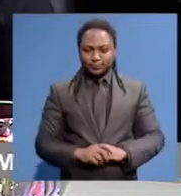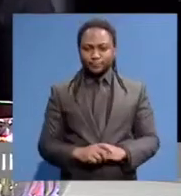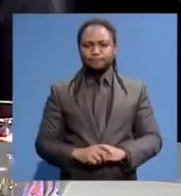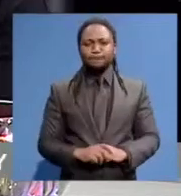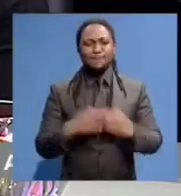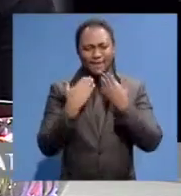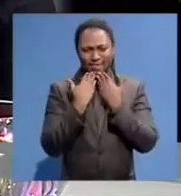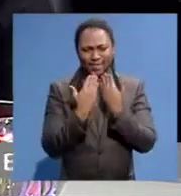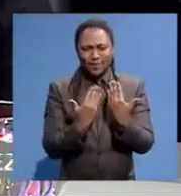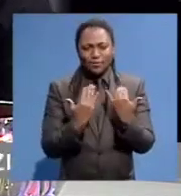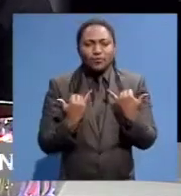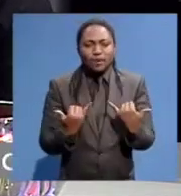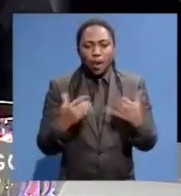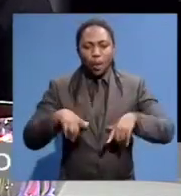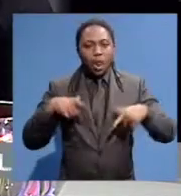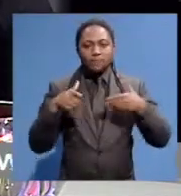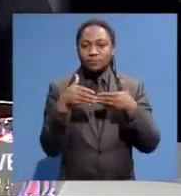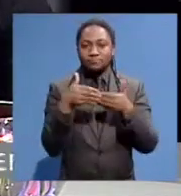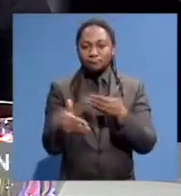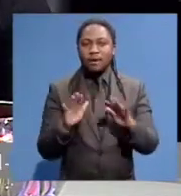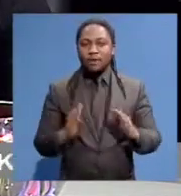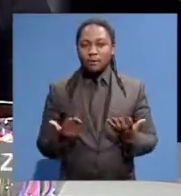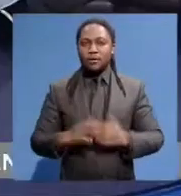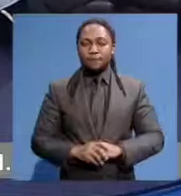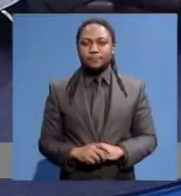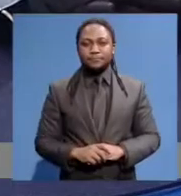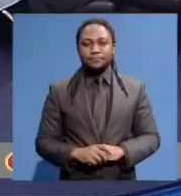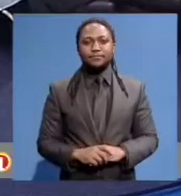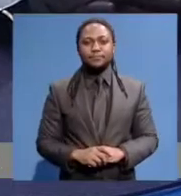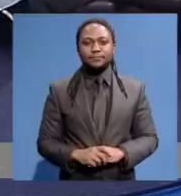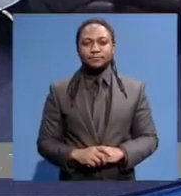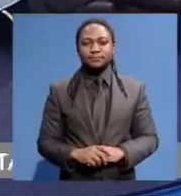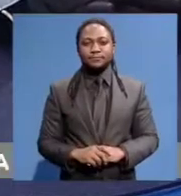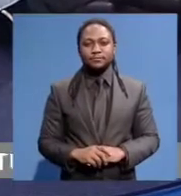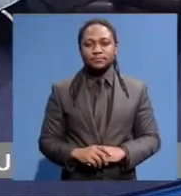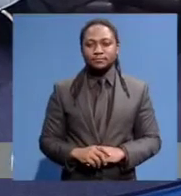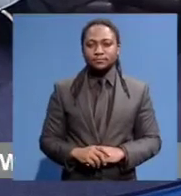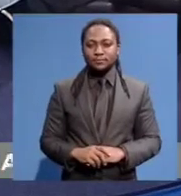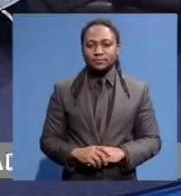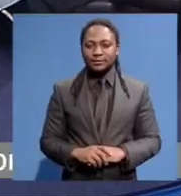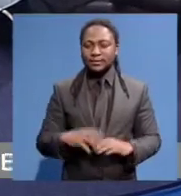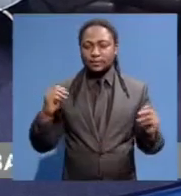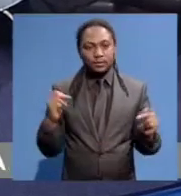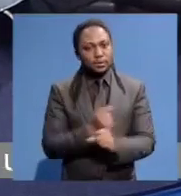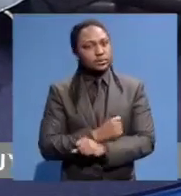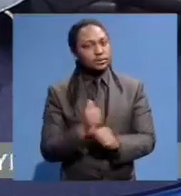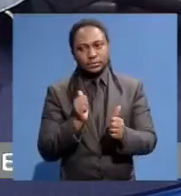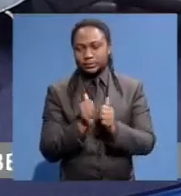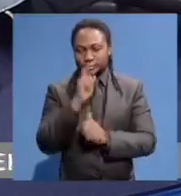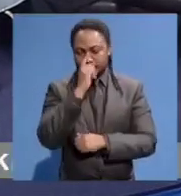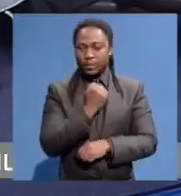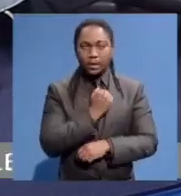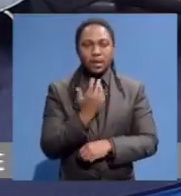In course. How do we lead now? How do we lead now, my sister? I think much as